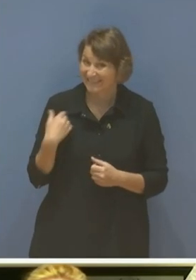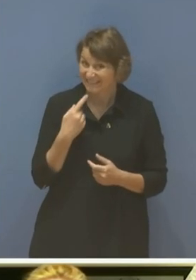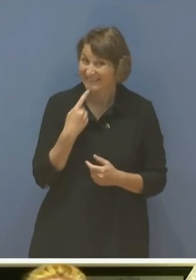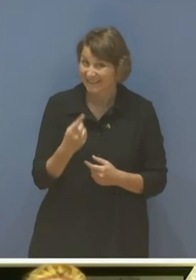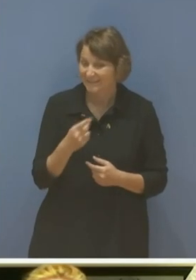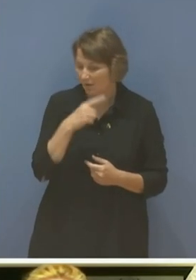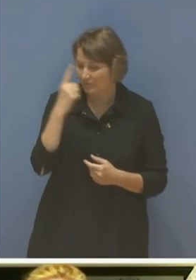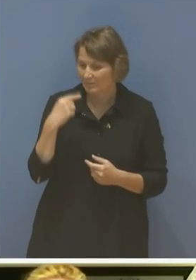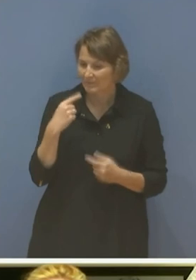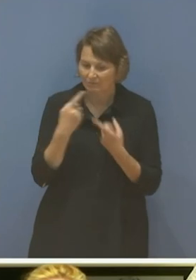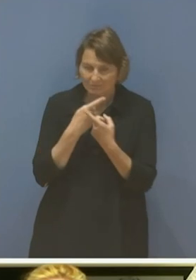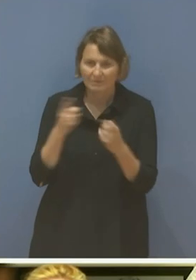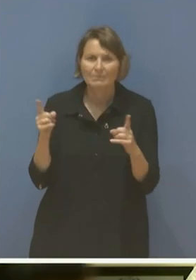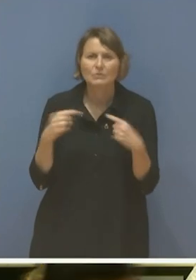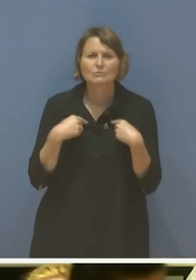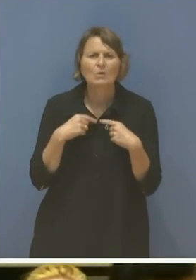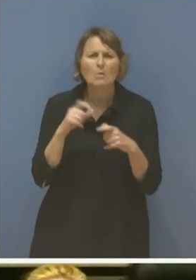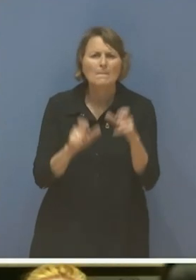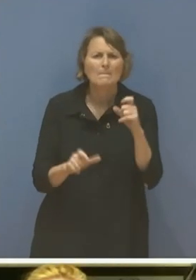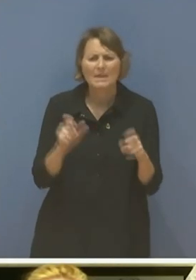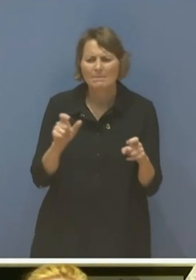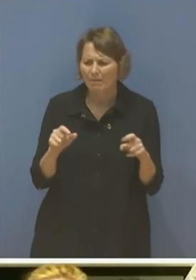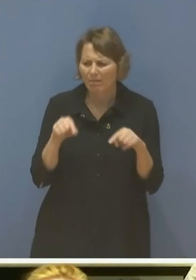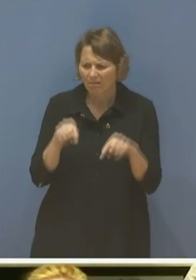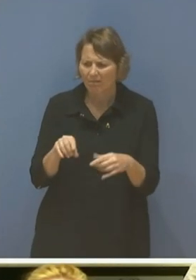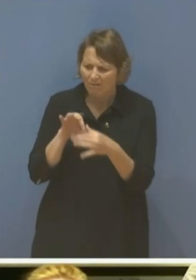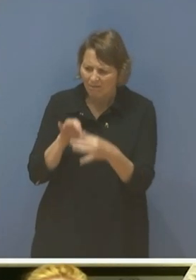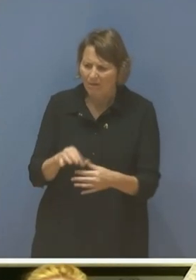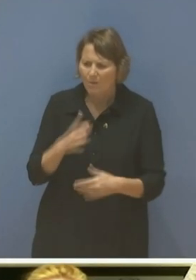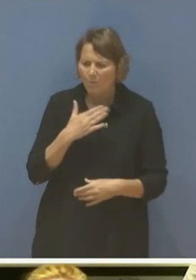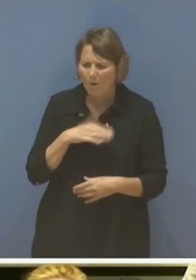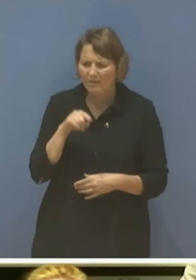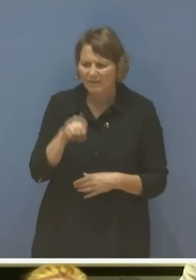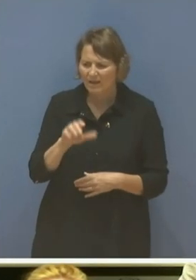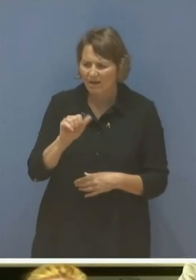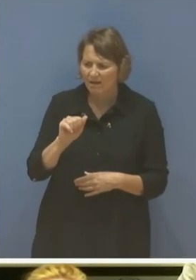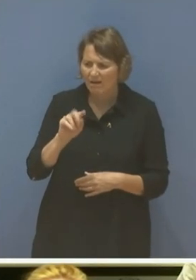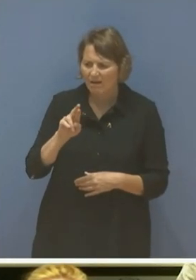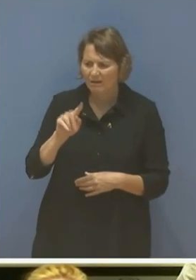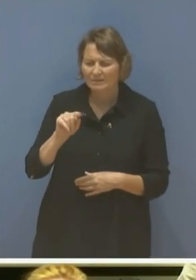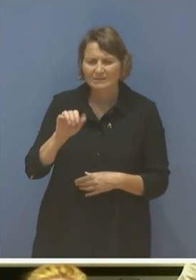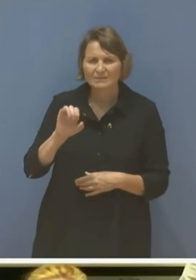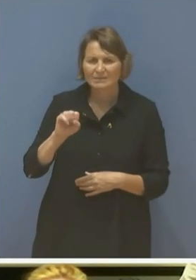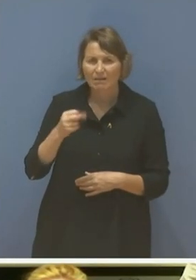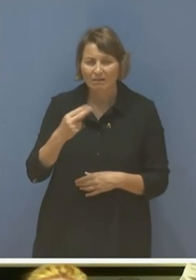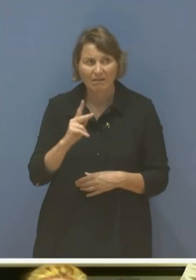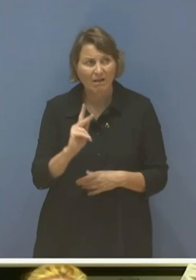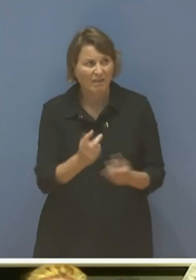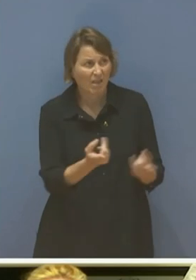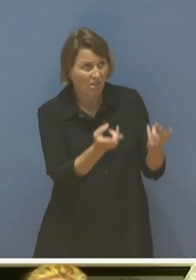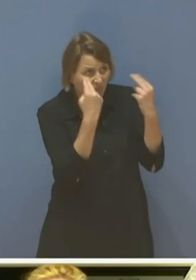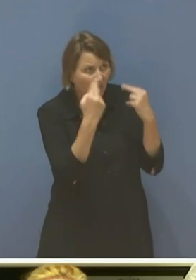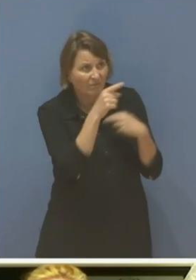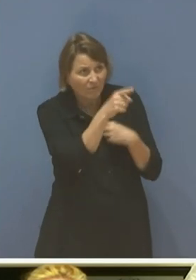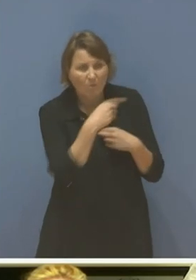The people under occupation in Atsakh do not want to live under the yoke of Azerbaijan and will not live under their yoke. I